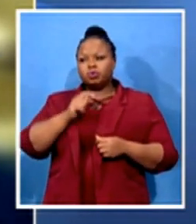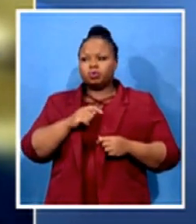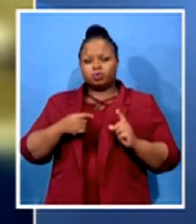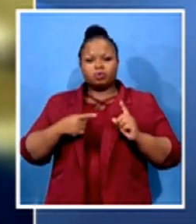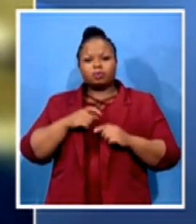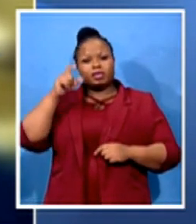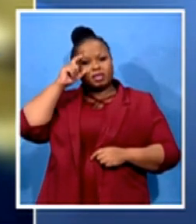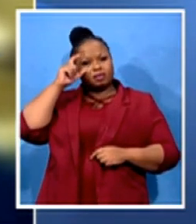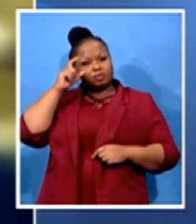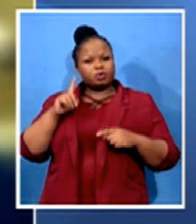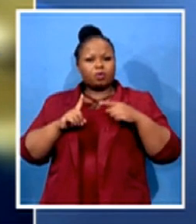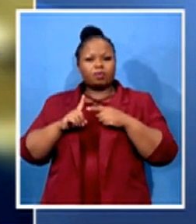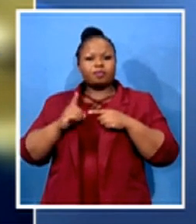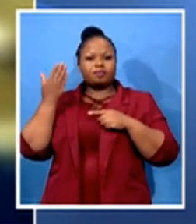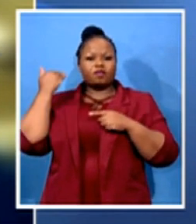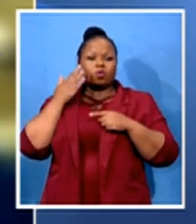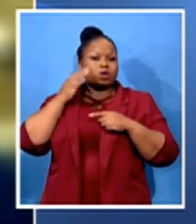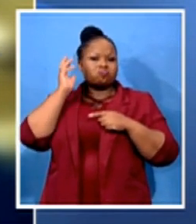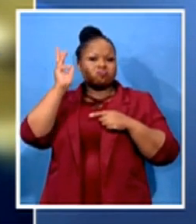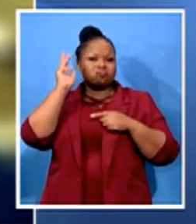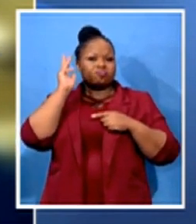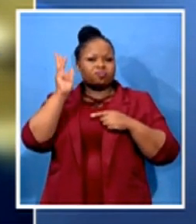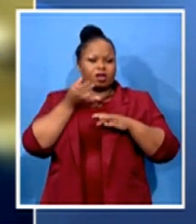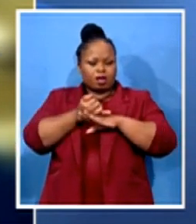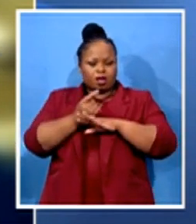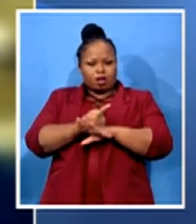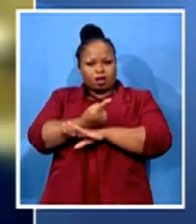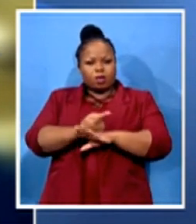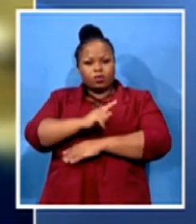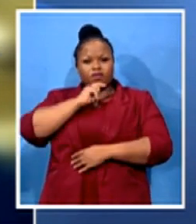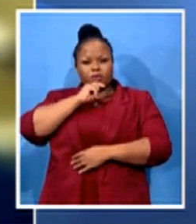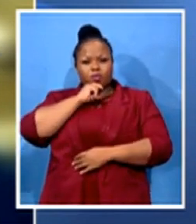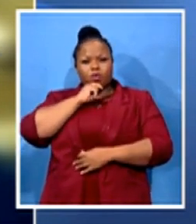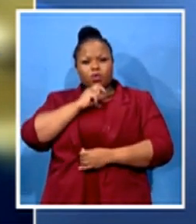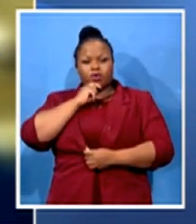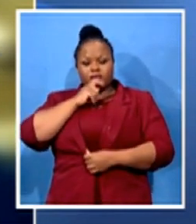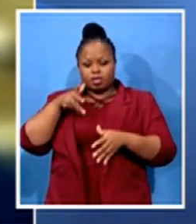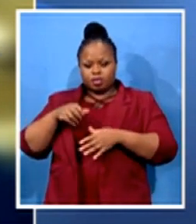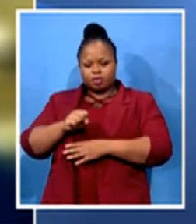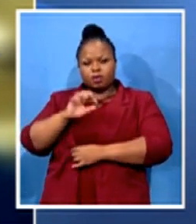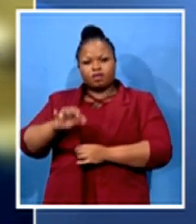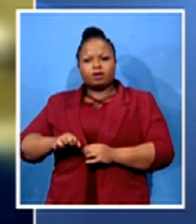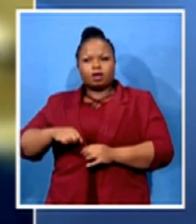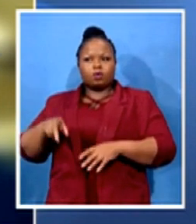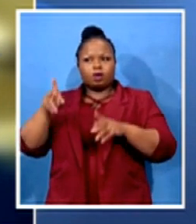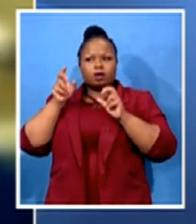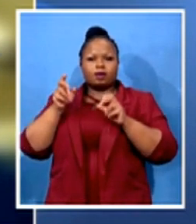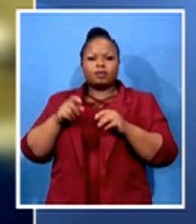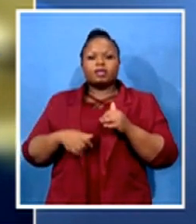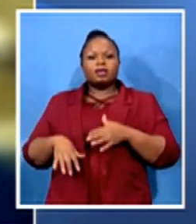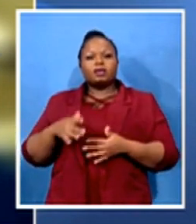early hours of the morning, South African time, of course, prime time in the United States of America,